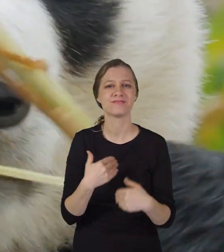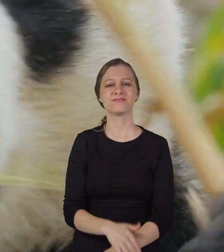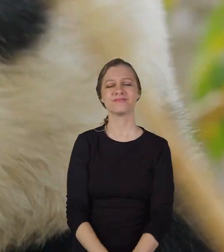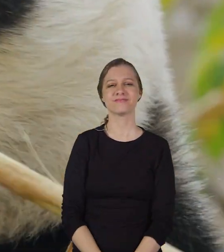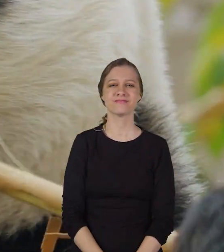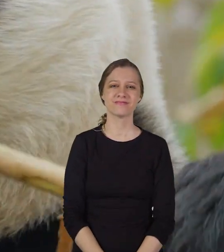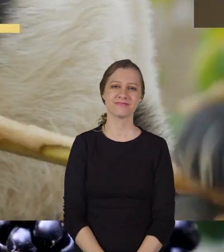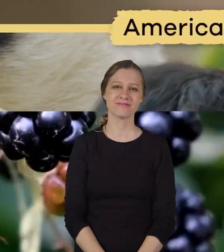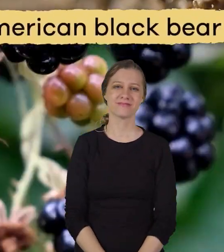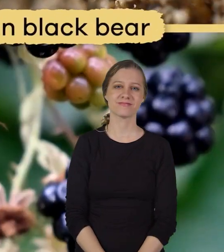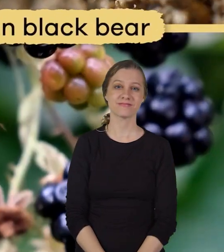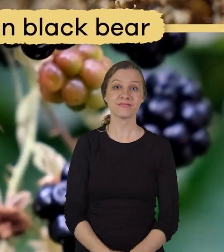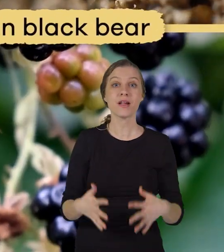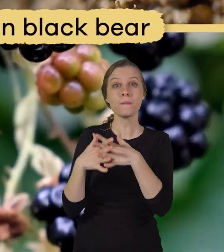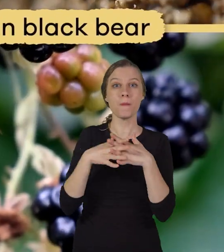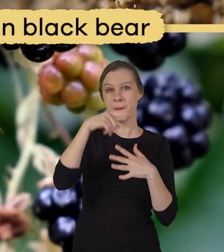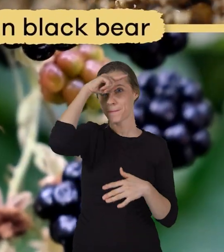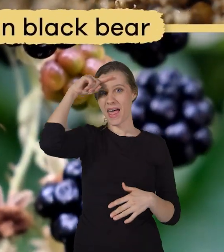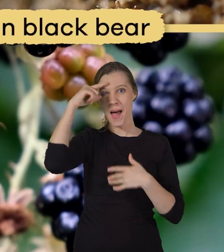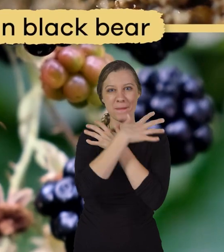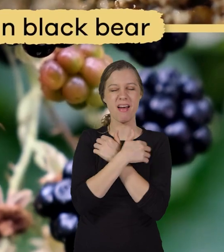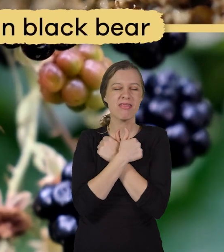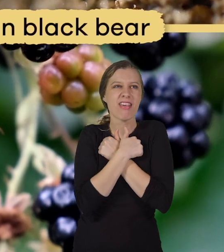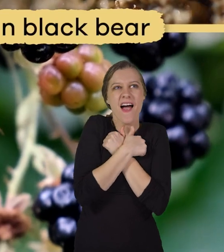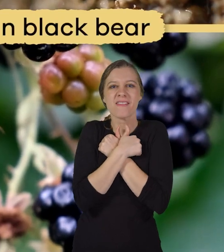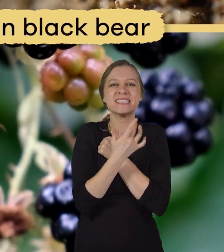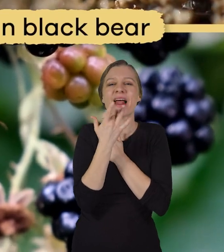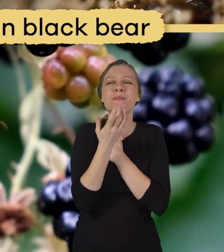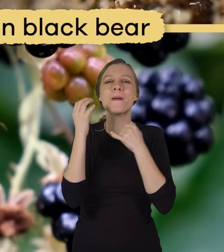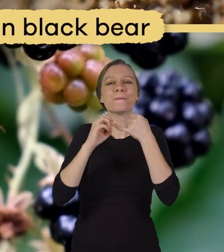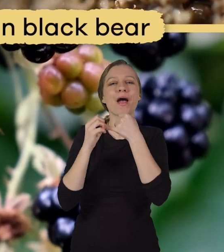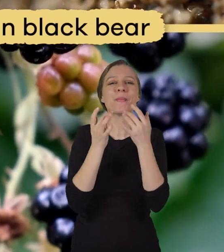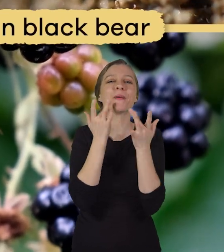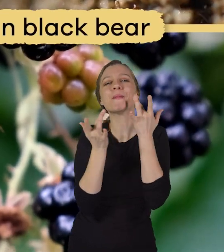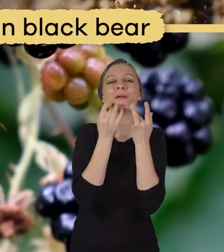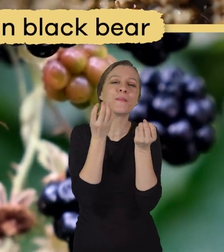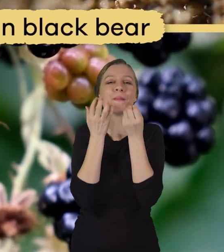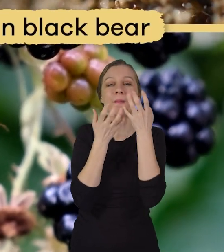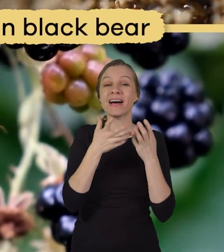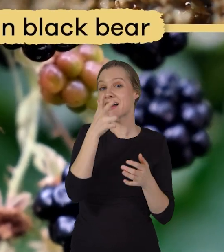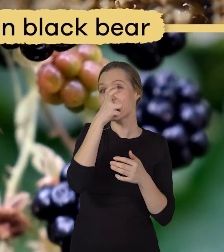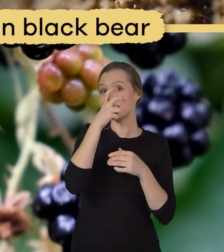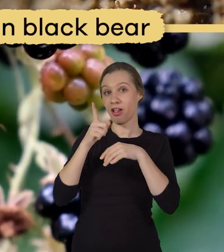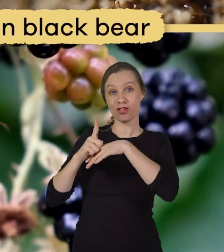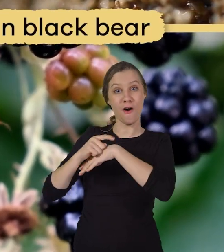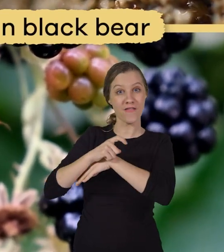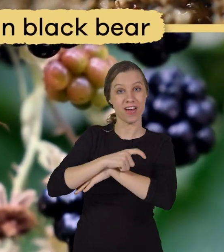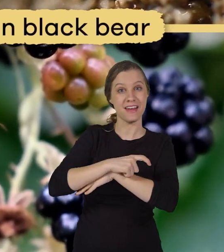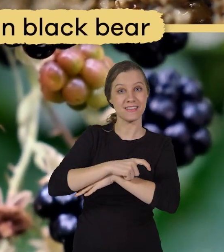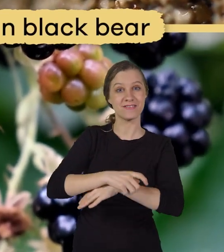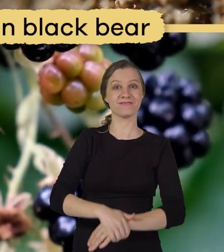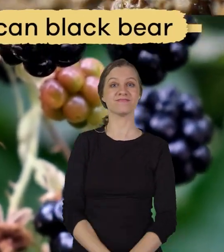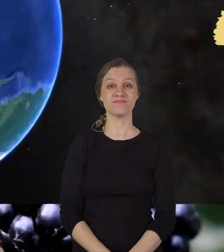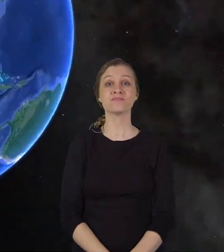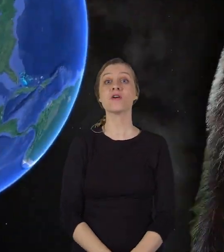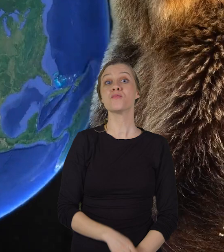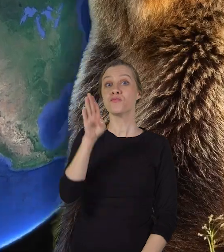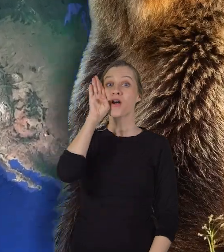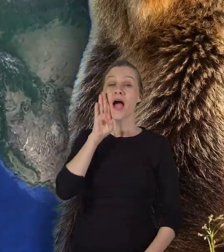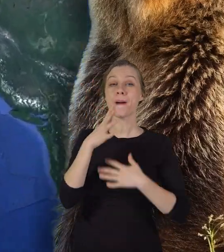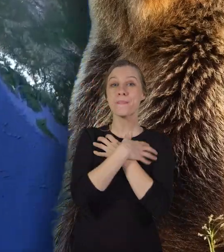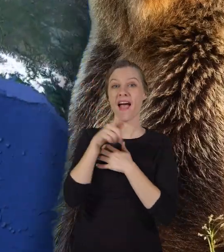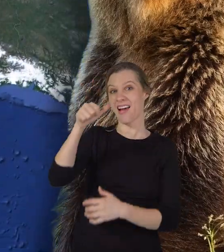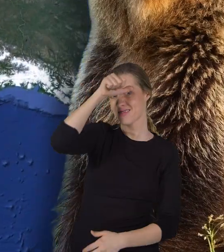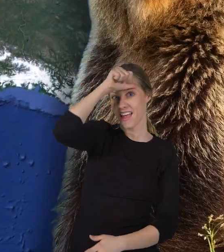animals. American black bears love the taste of berries and insect larvae, while